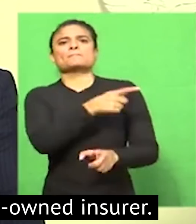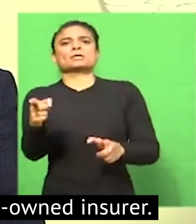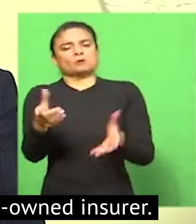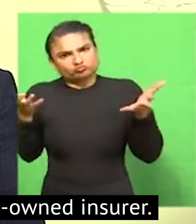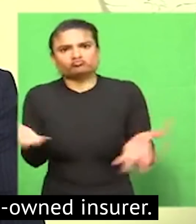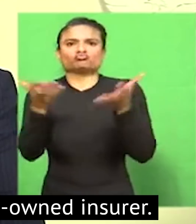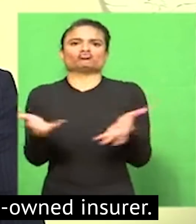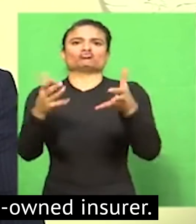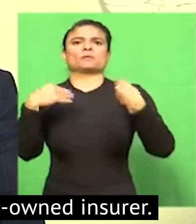by SASRIA.